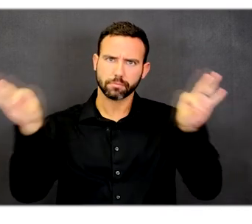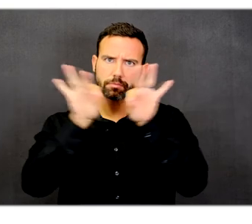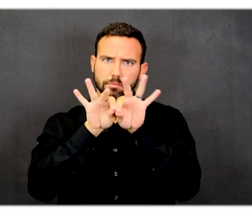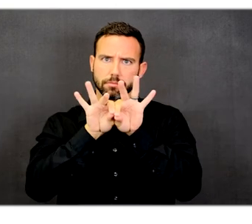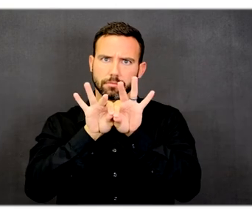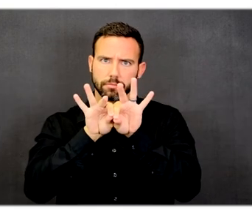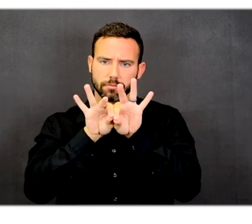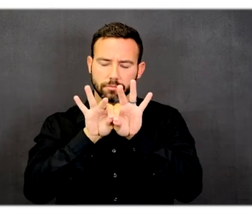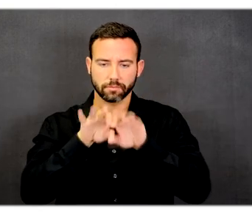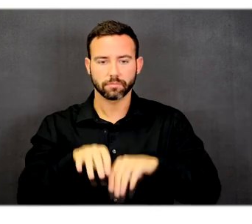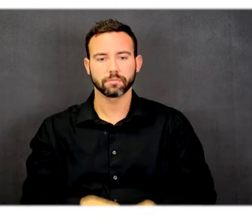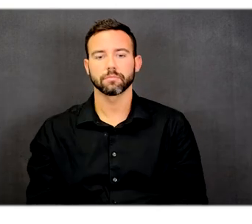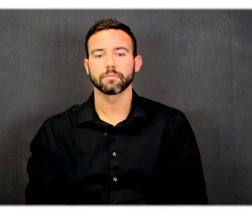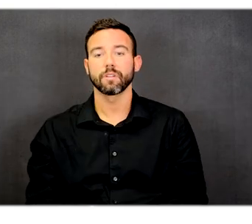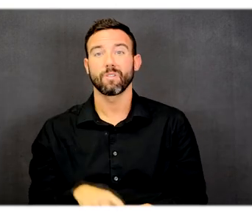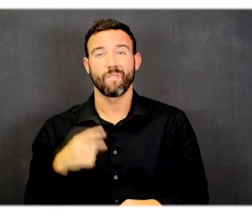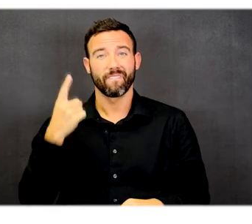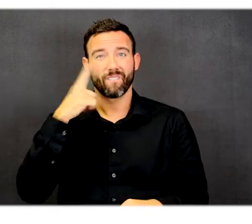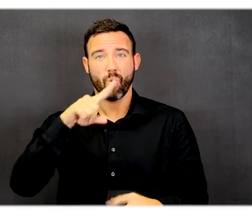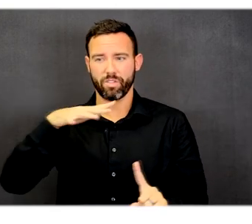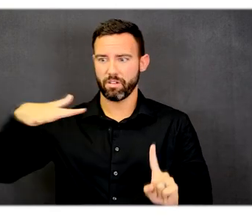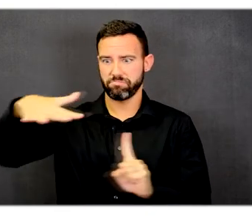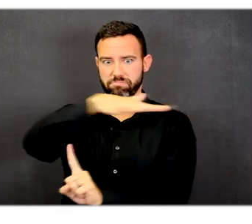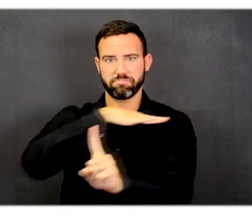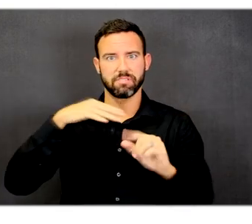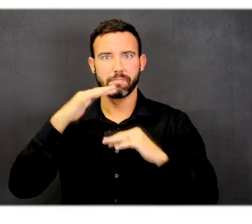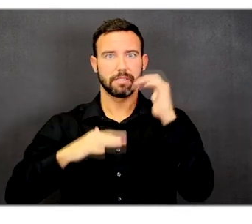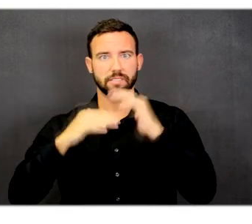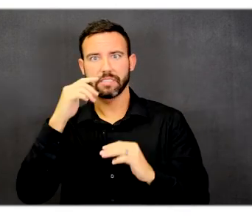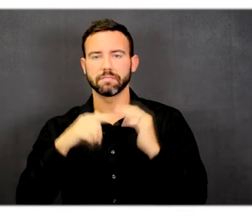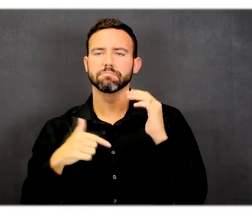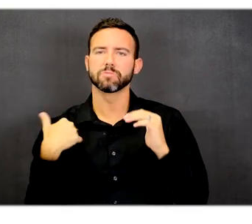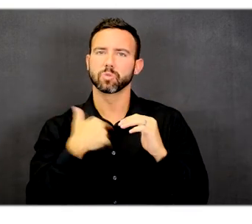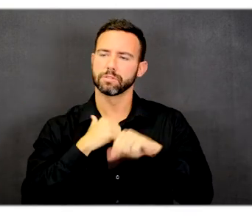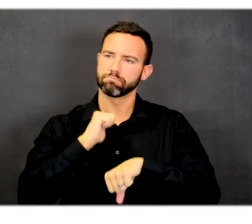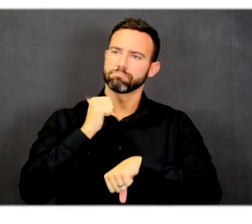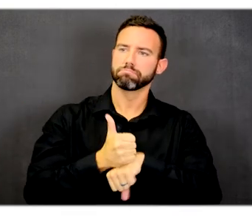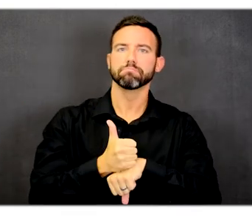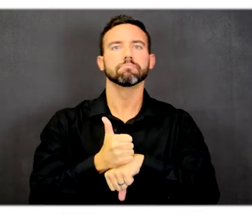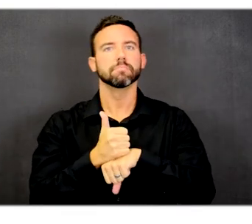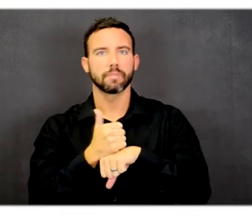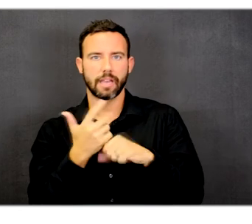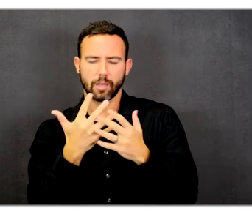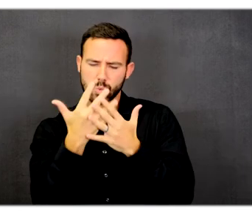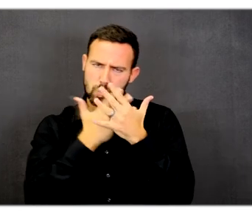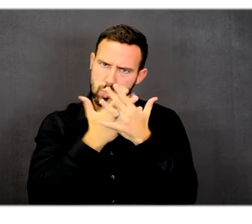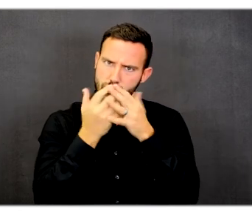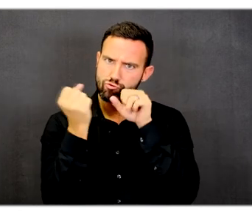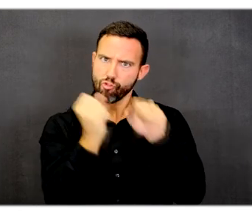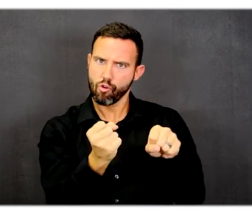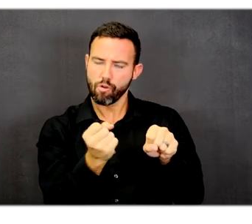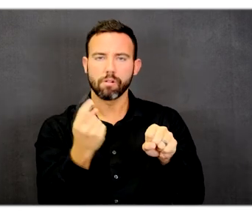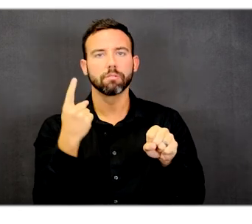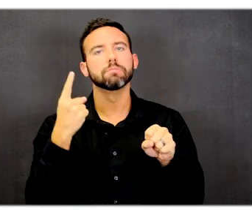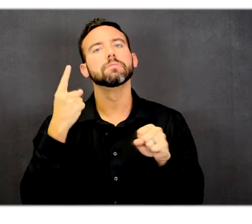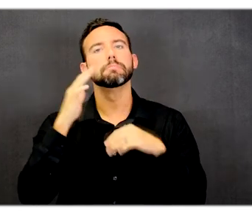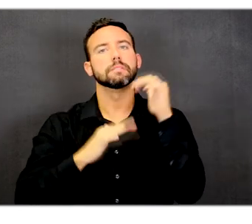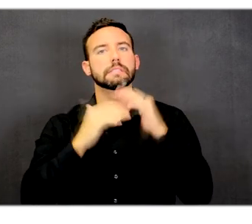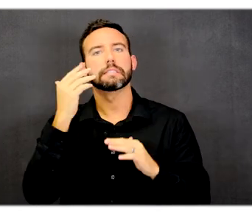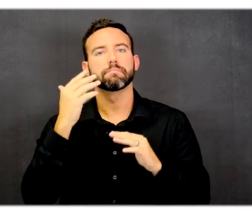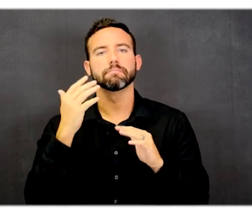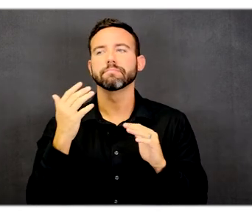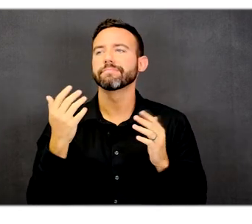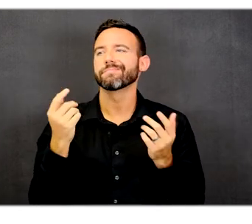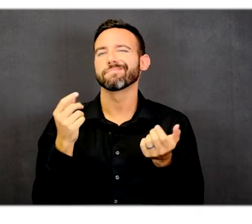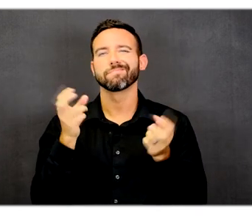In order to help the environment, a much higher filtration rate is used in the building. There is a one-time